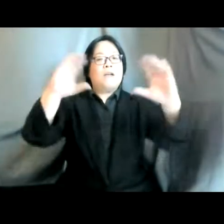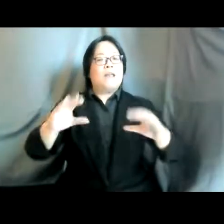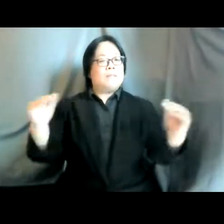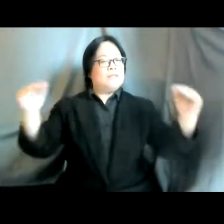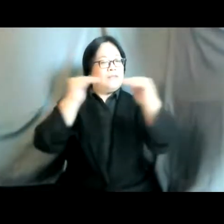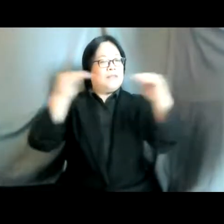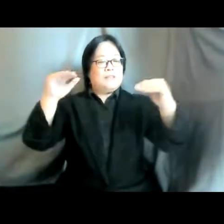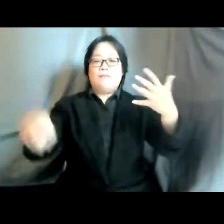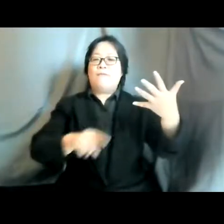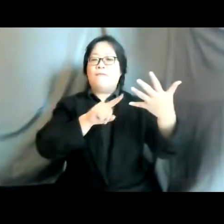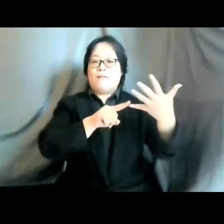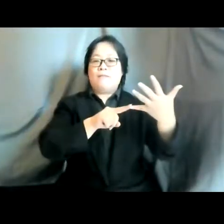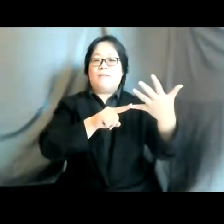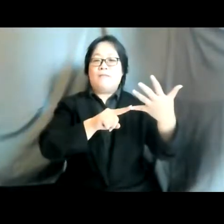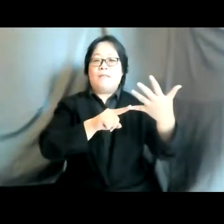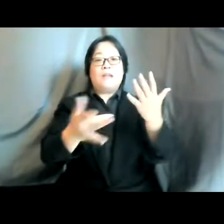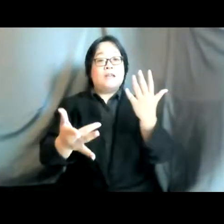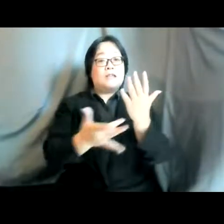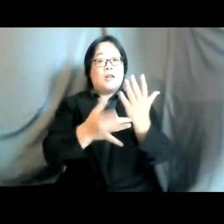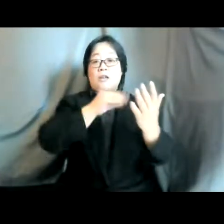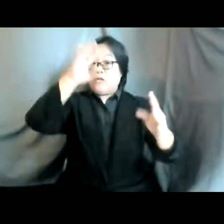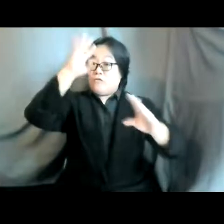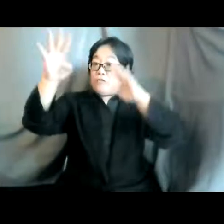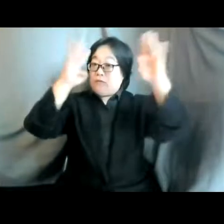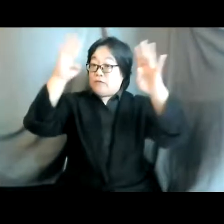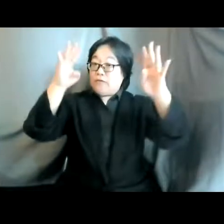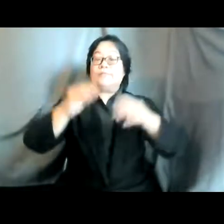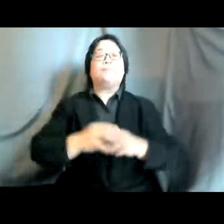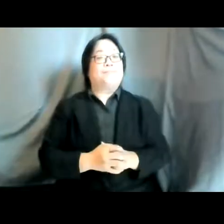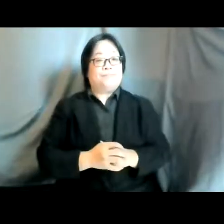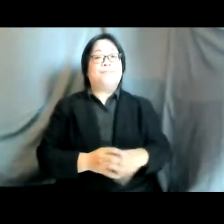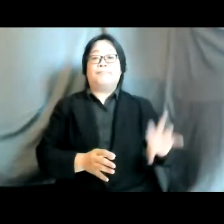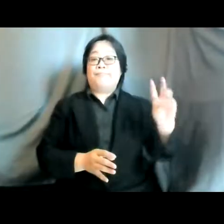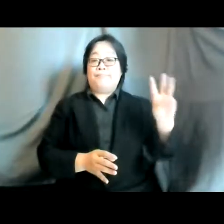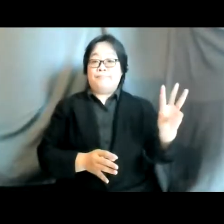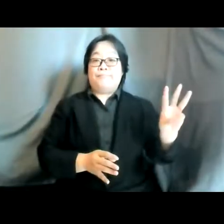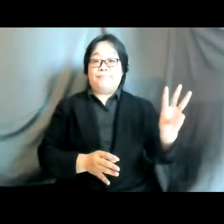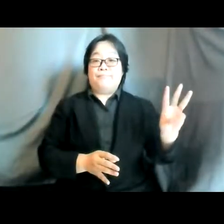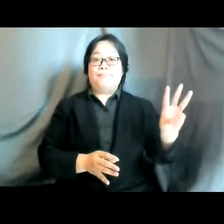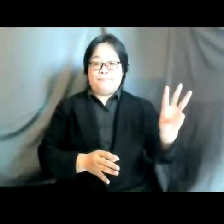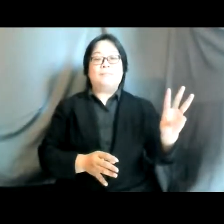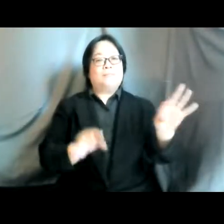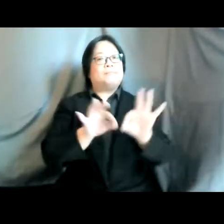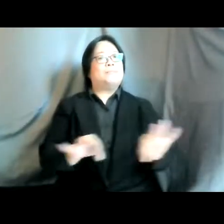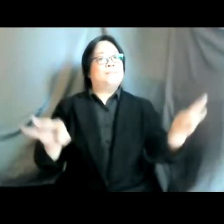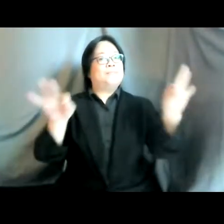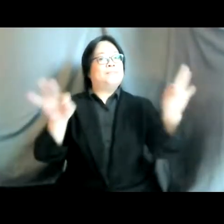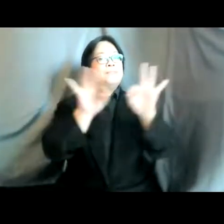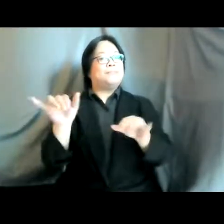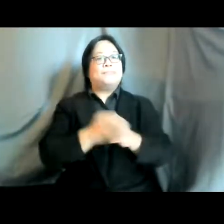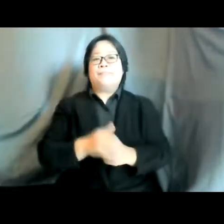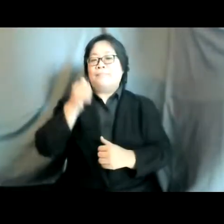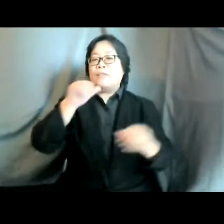five technology and innovation for gender equality and six last but not least feminist